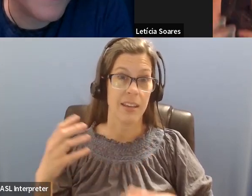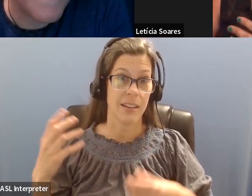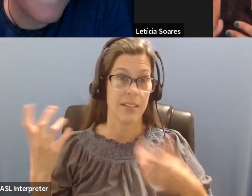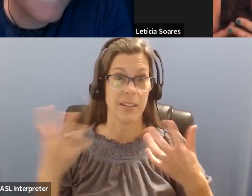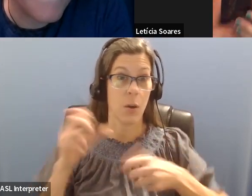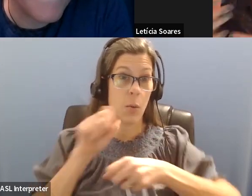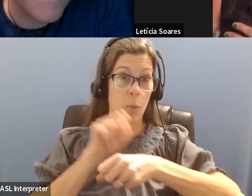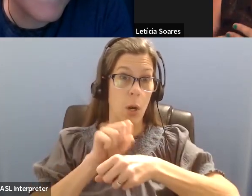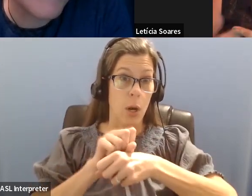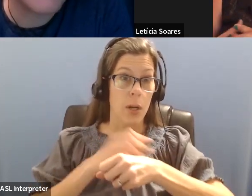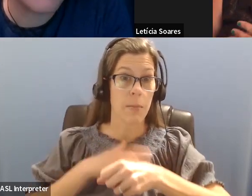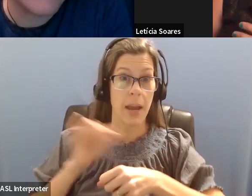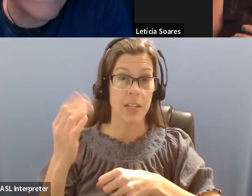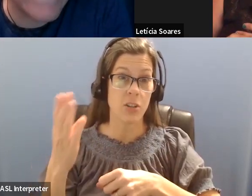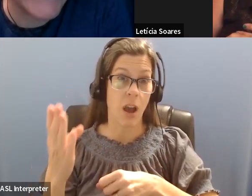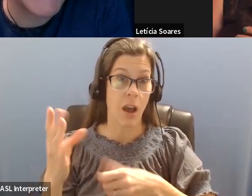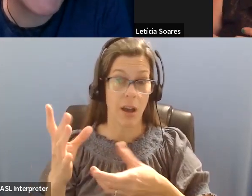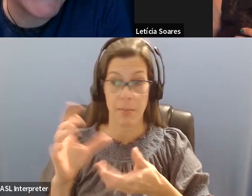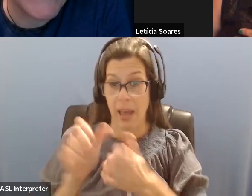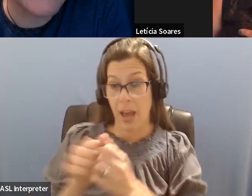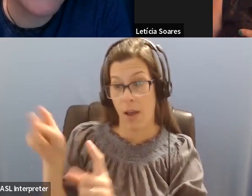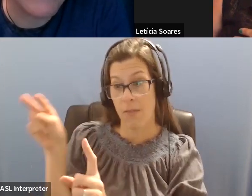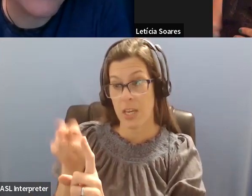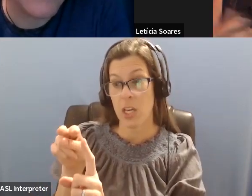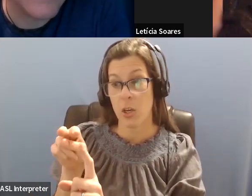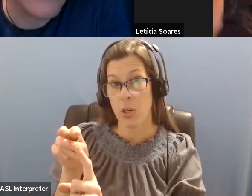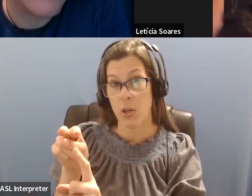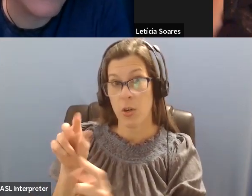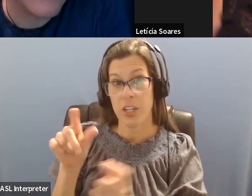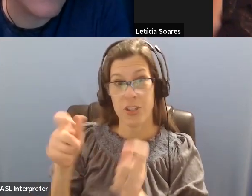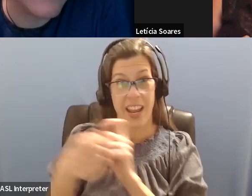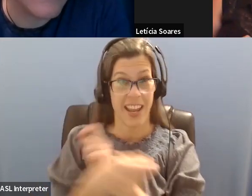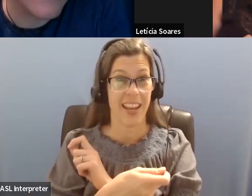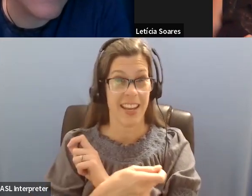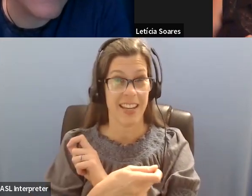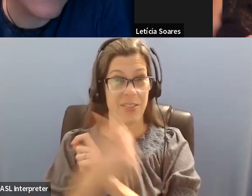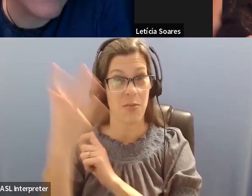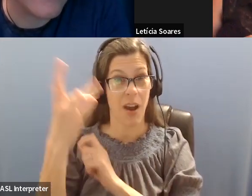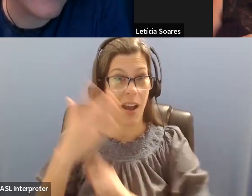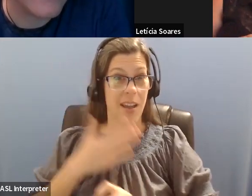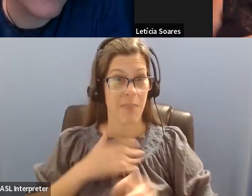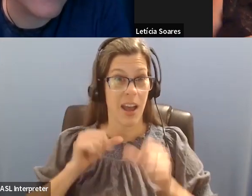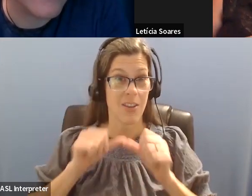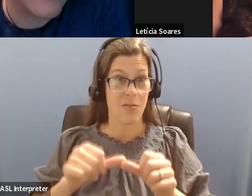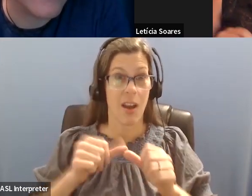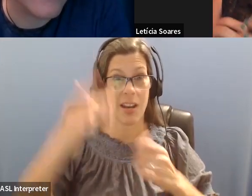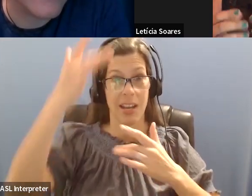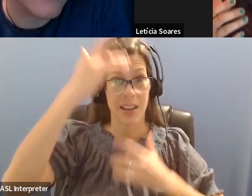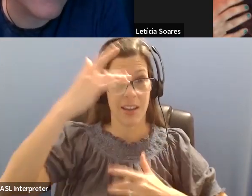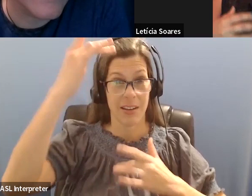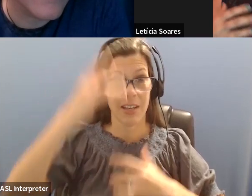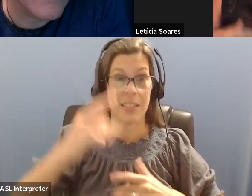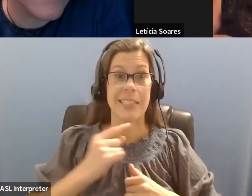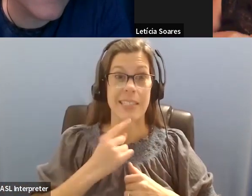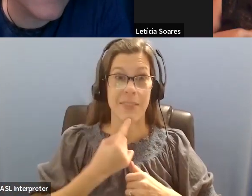changed, has been changing a lot. So because of the severity of my chronic illness, and I have